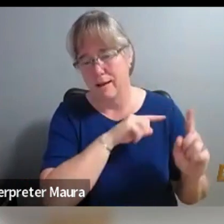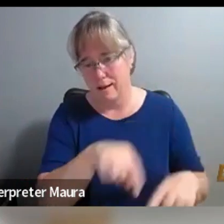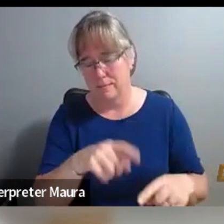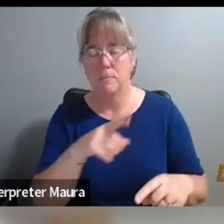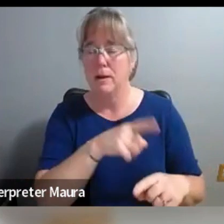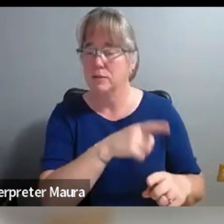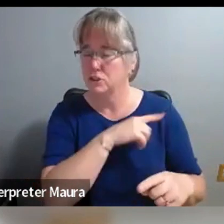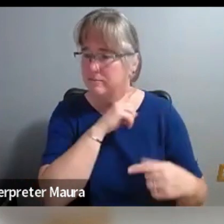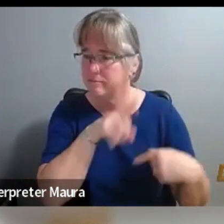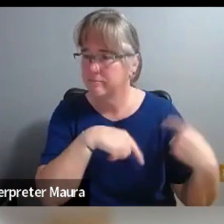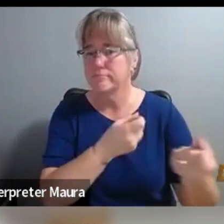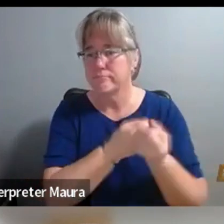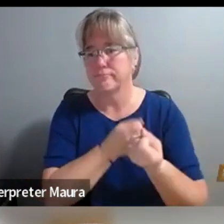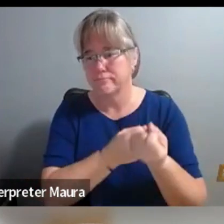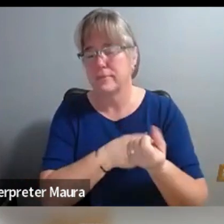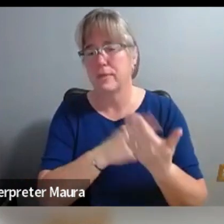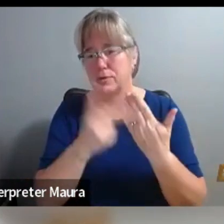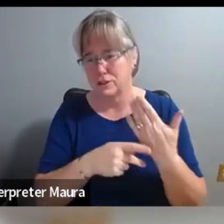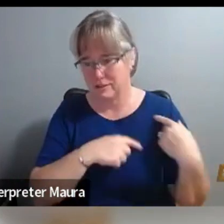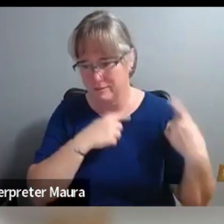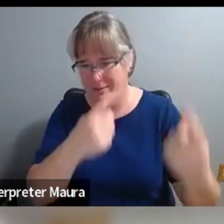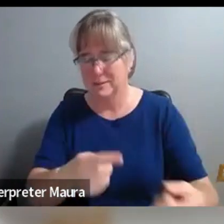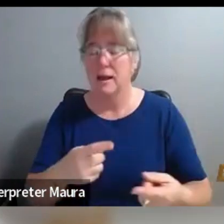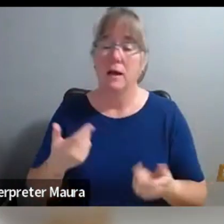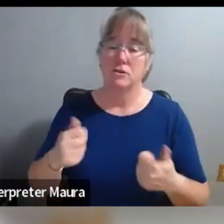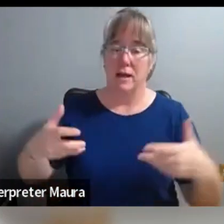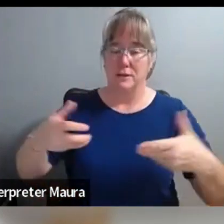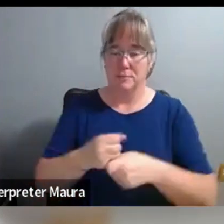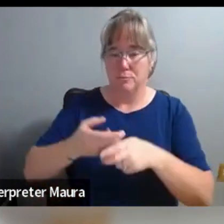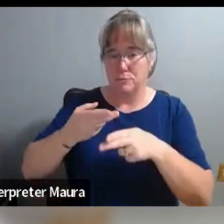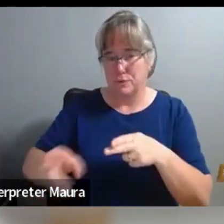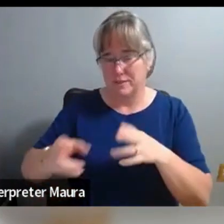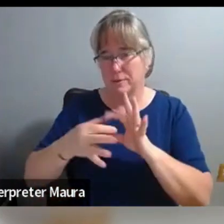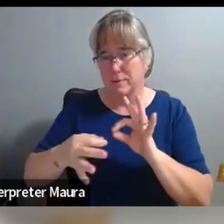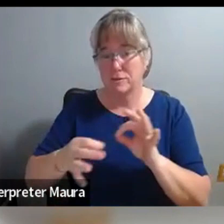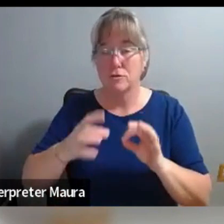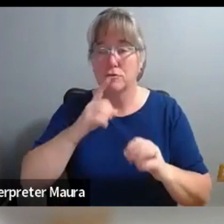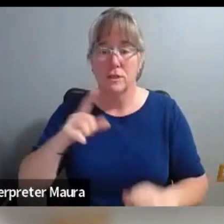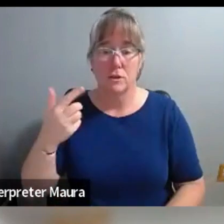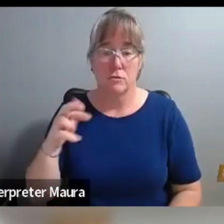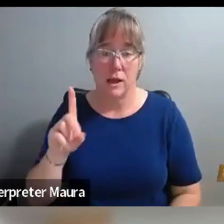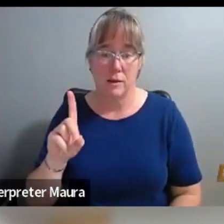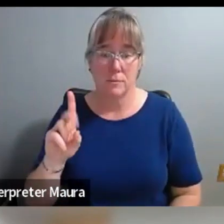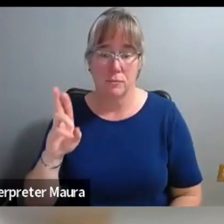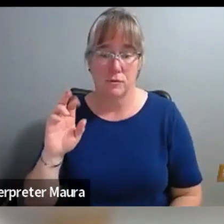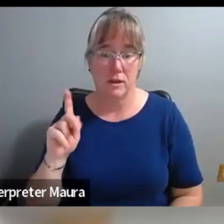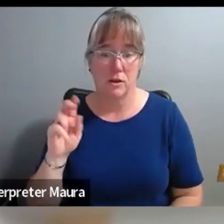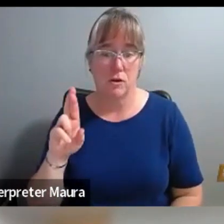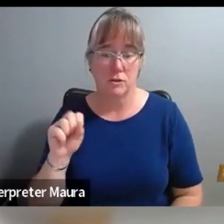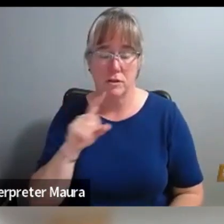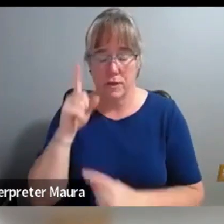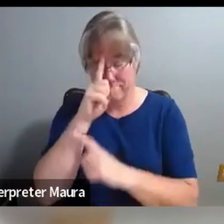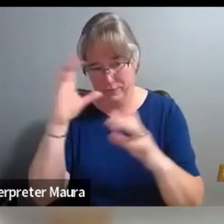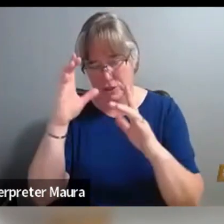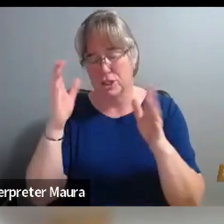beginning. I'm going to try to be brief in my remarks because I will say the real groundbreakers in this room, the visionaries, thinkers,